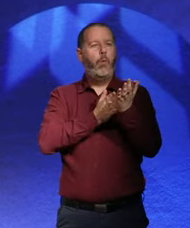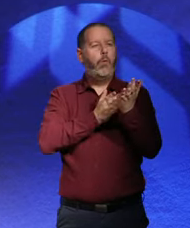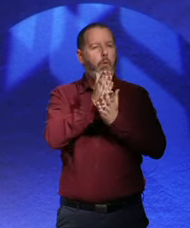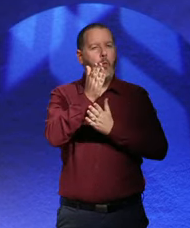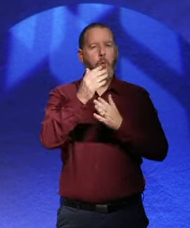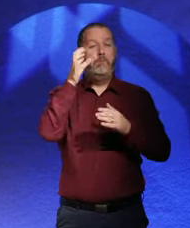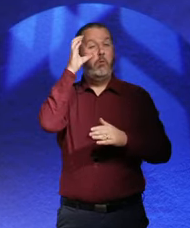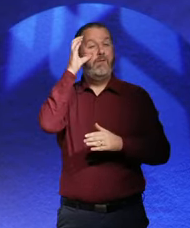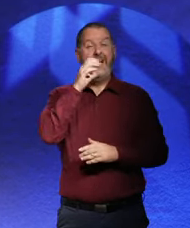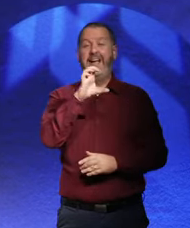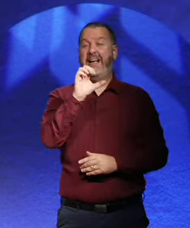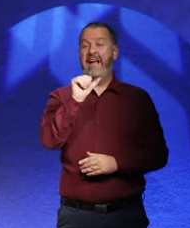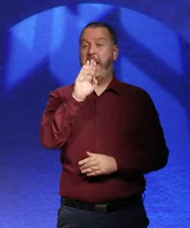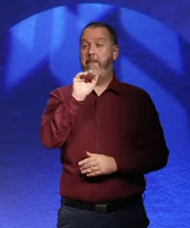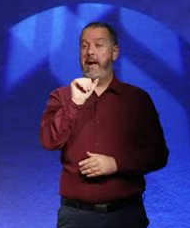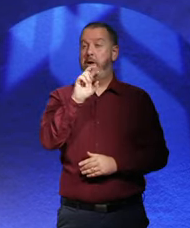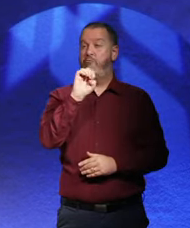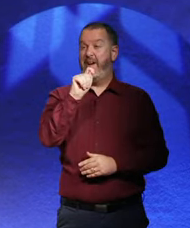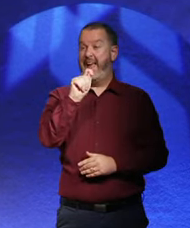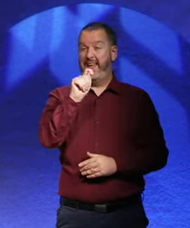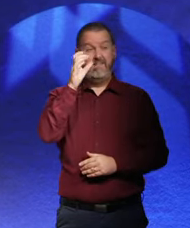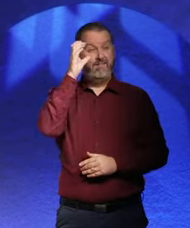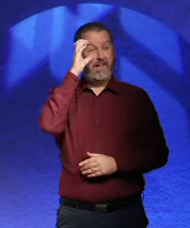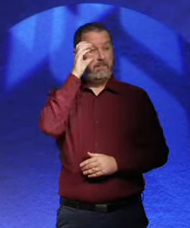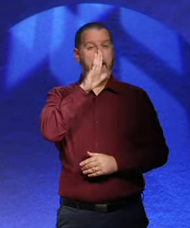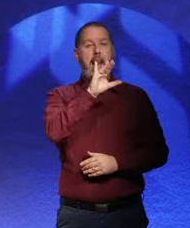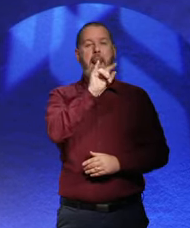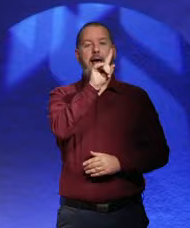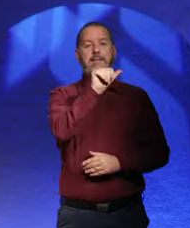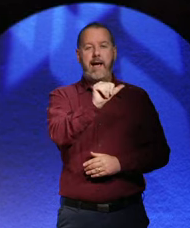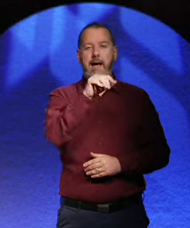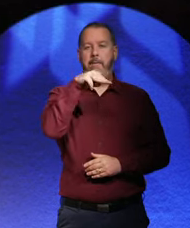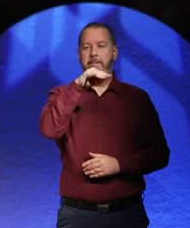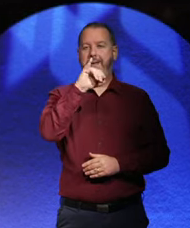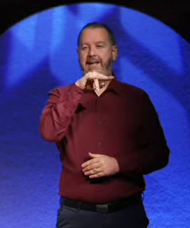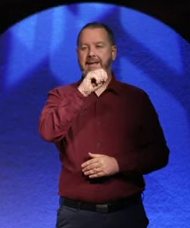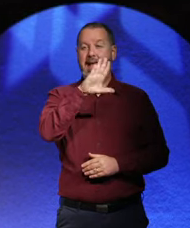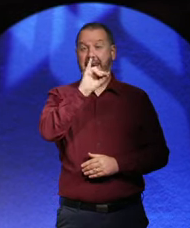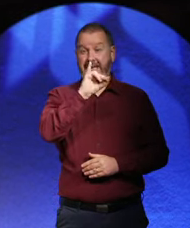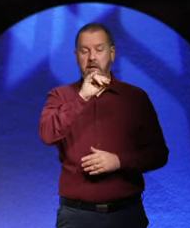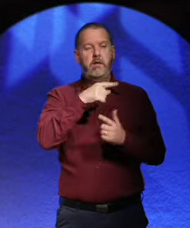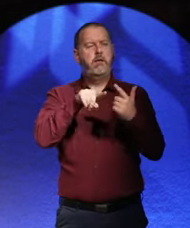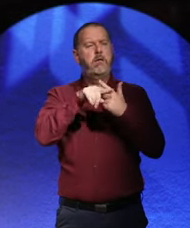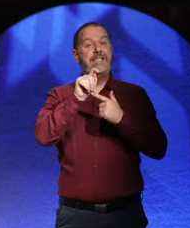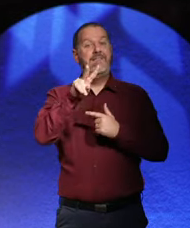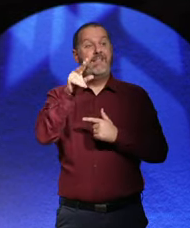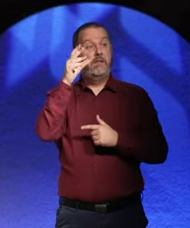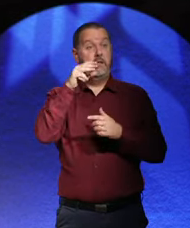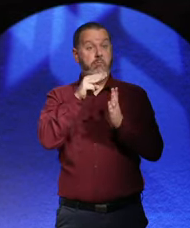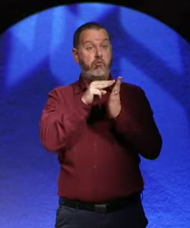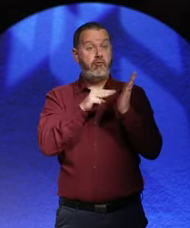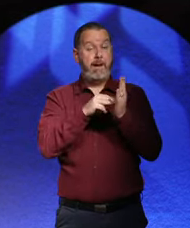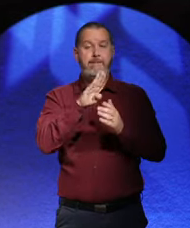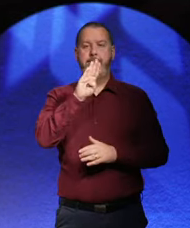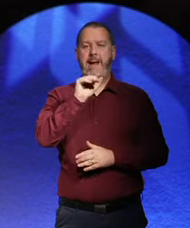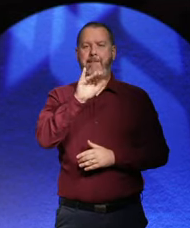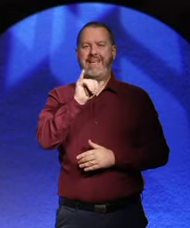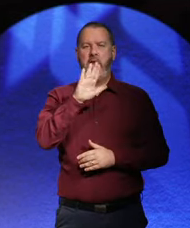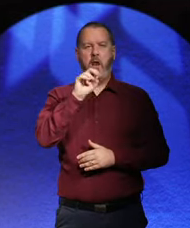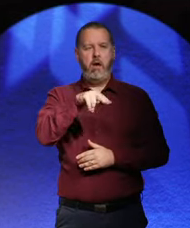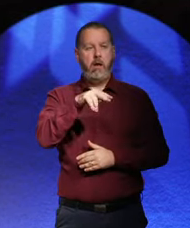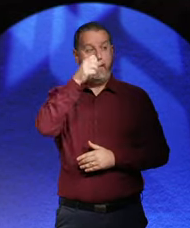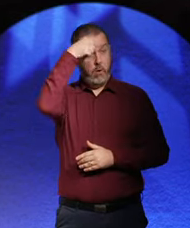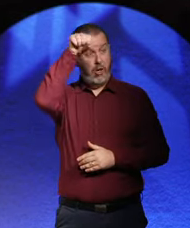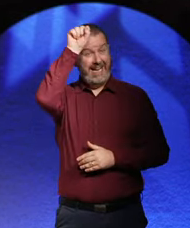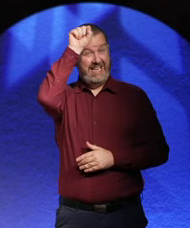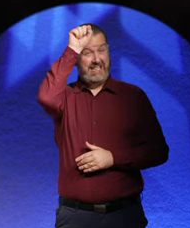Cabaret, the film with Liza Minnelli, or Babylon Berlin. But they probably